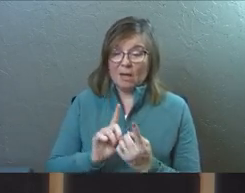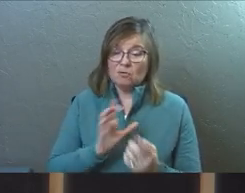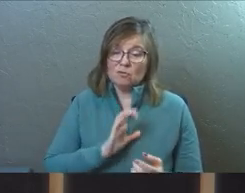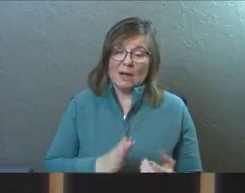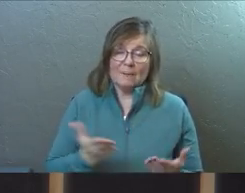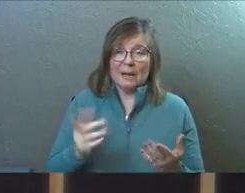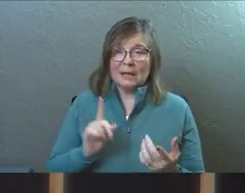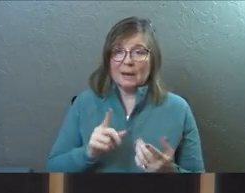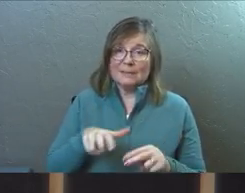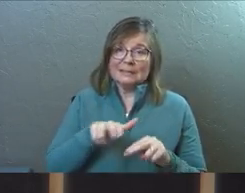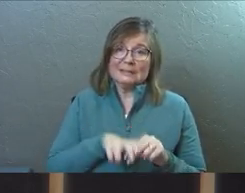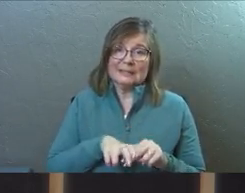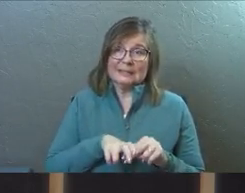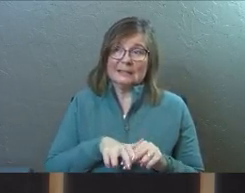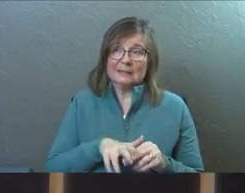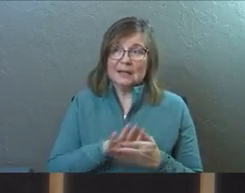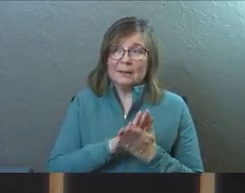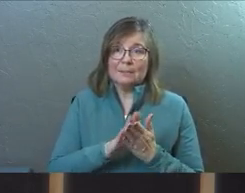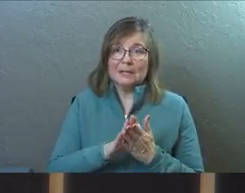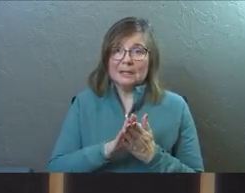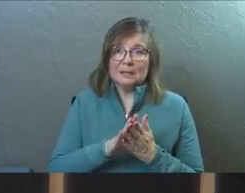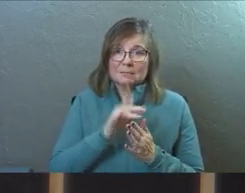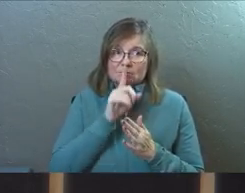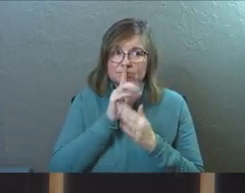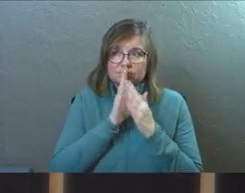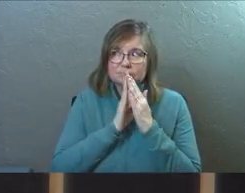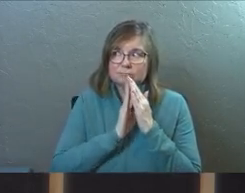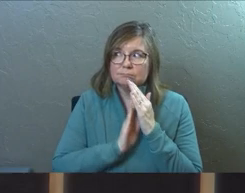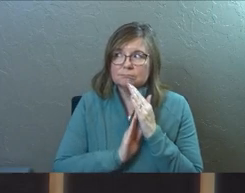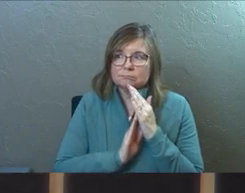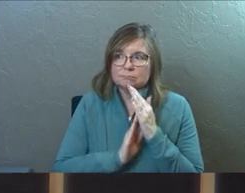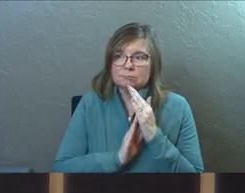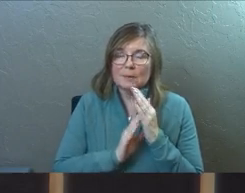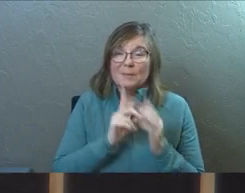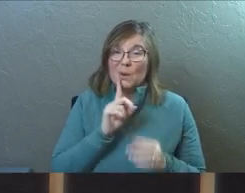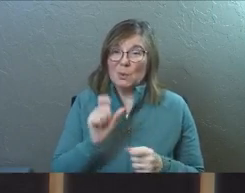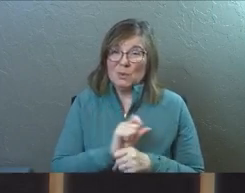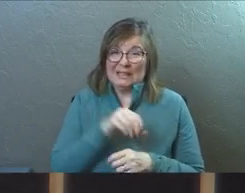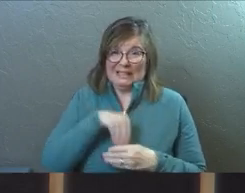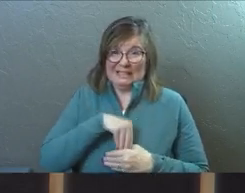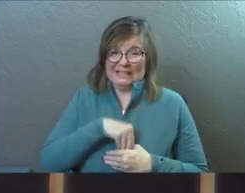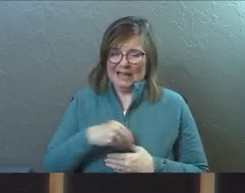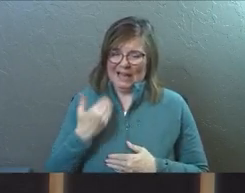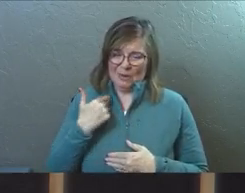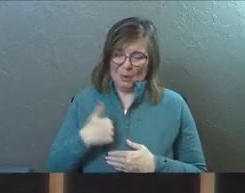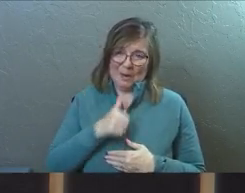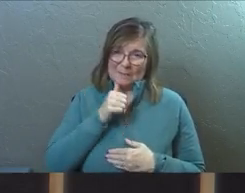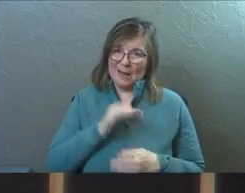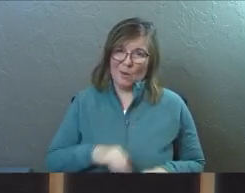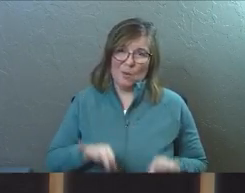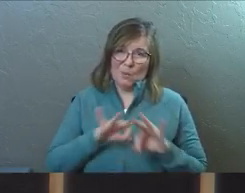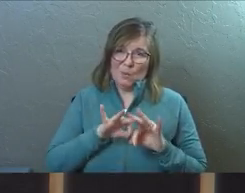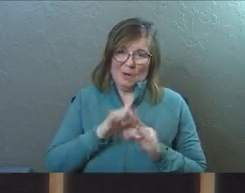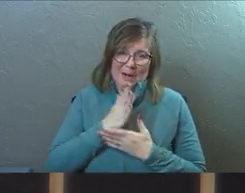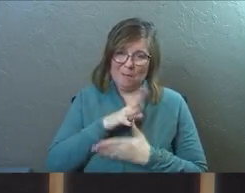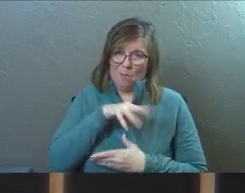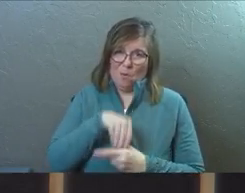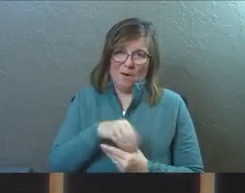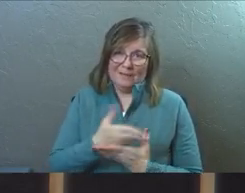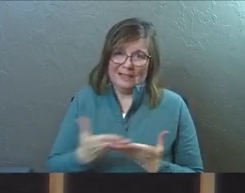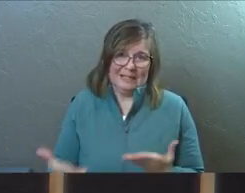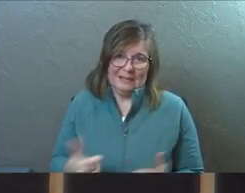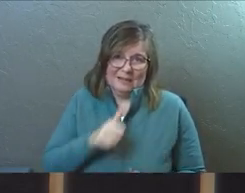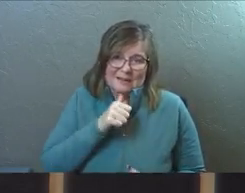I might come and sit in your seats and be kind of ninja here. But really, I know I'm not really a part of this thing.